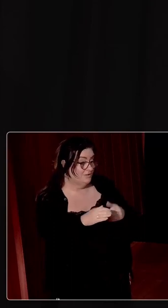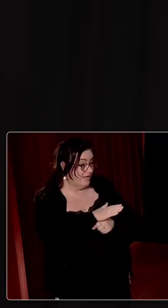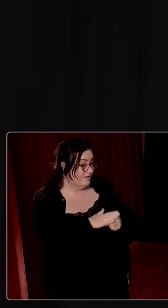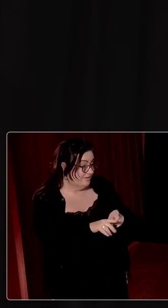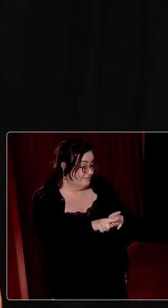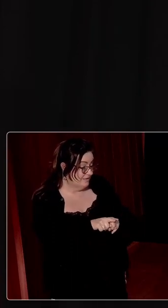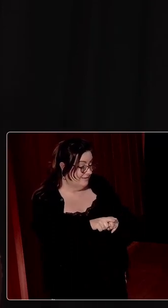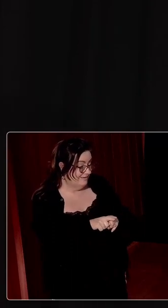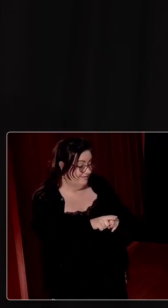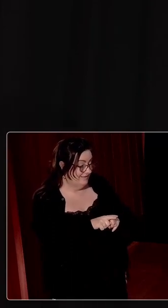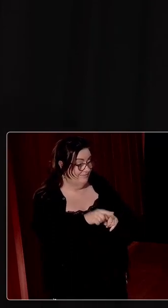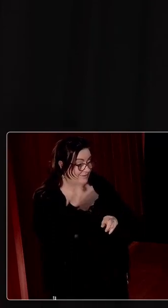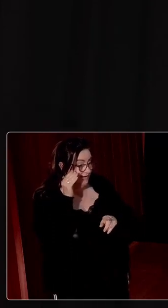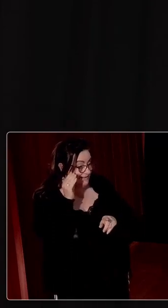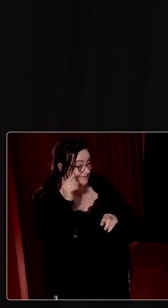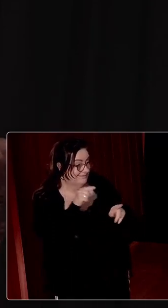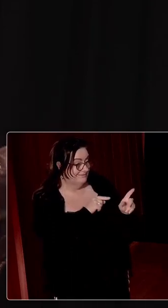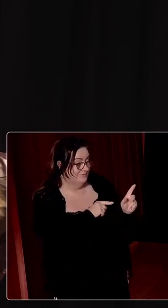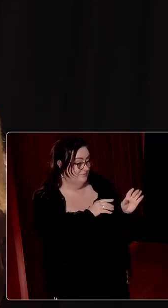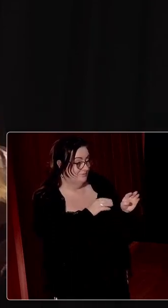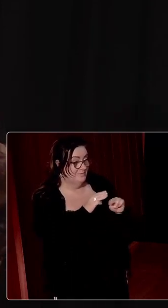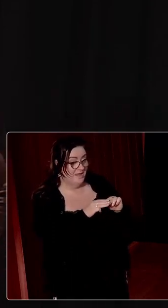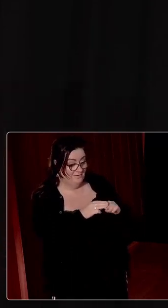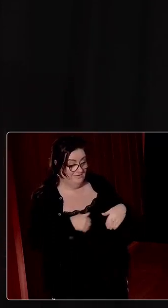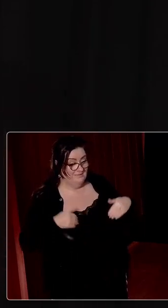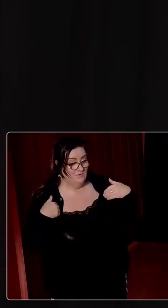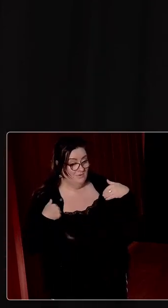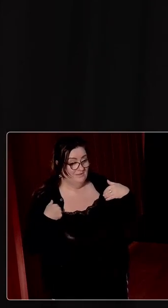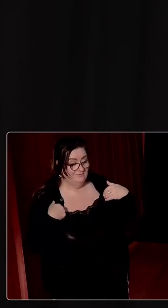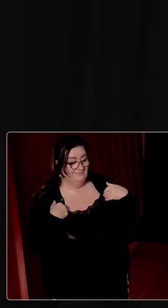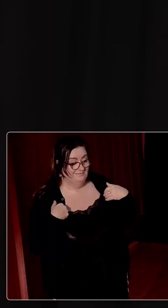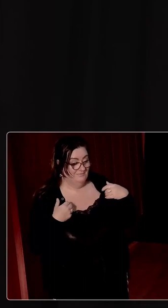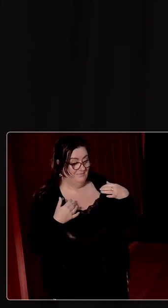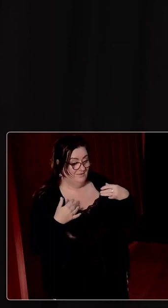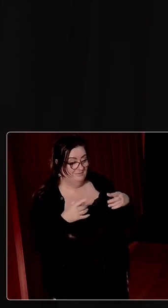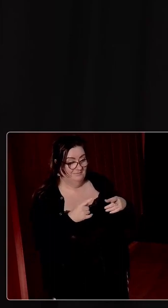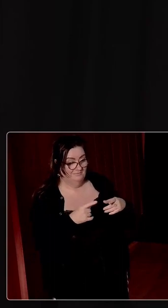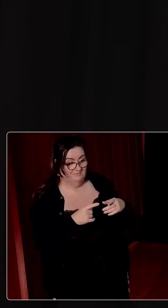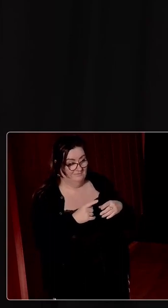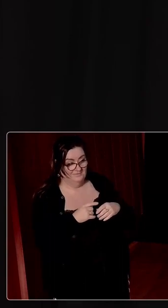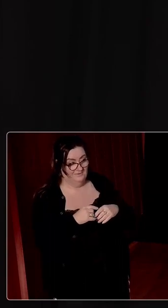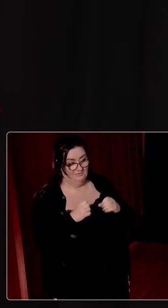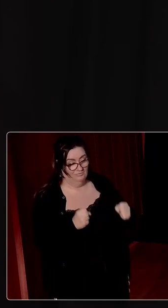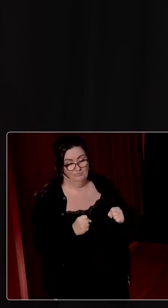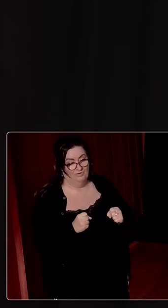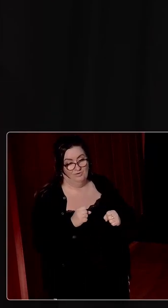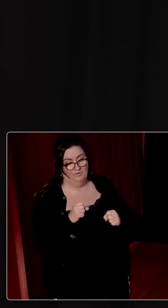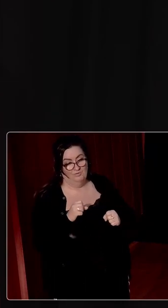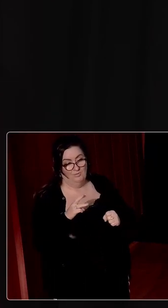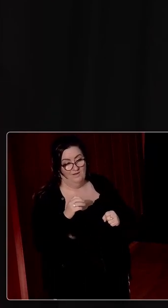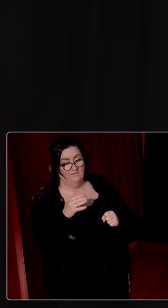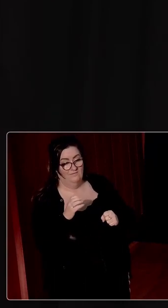that, given, I mean, listening to Mary this morning on the lack of a welfare system and the